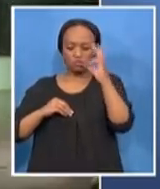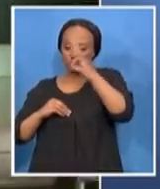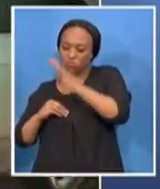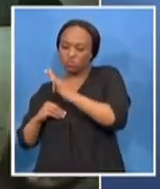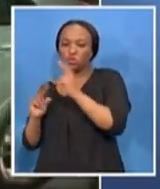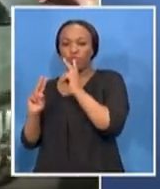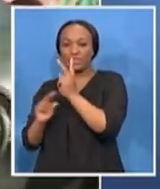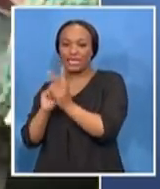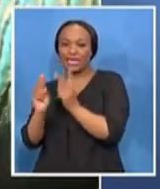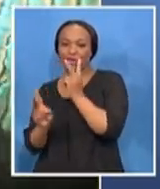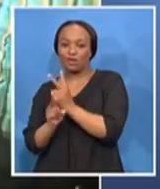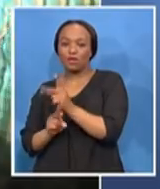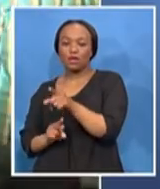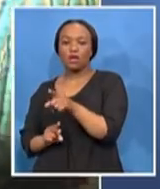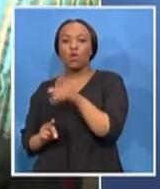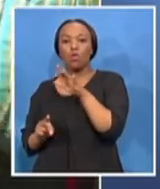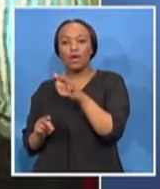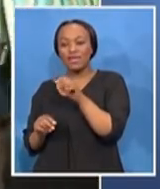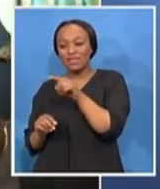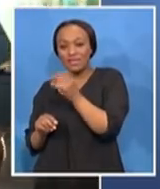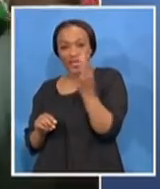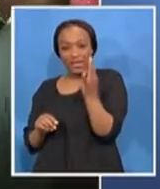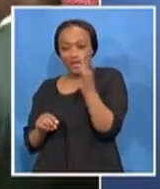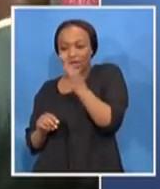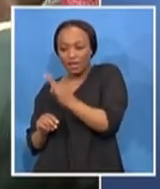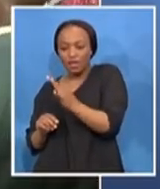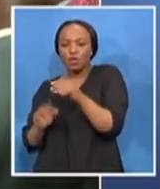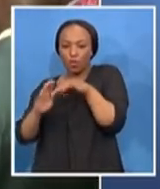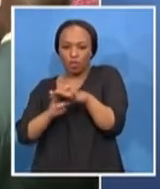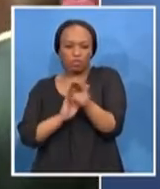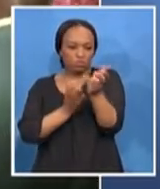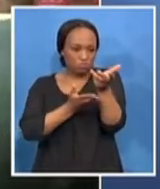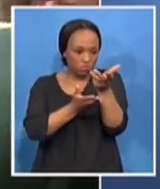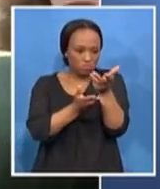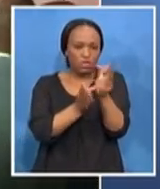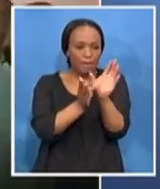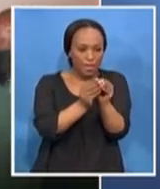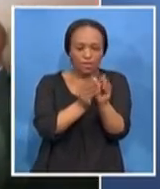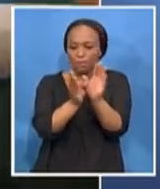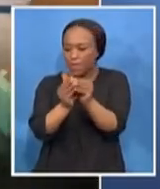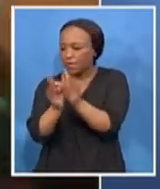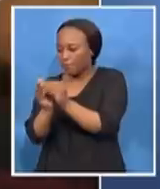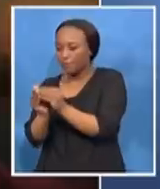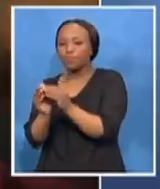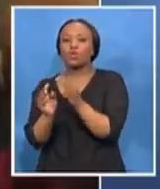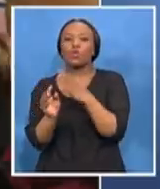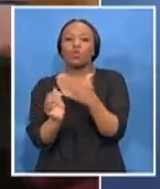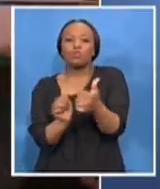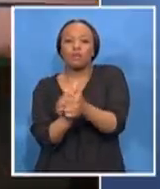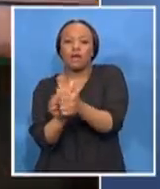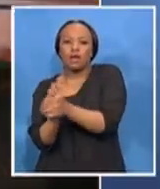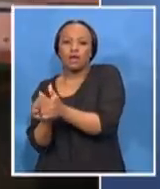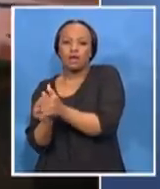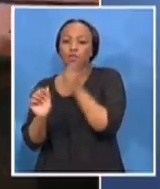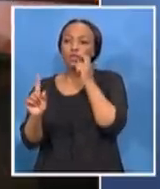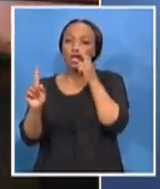with all stakeholders with the aim of presenting a comprehensive report to President